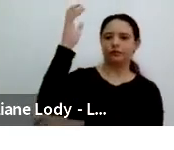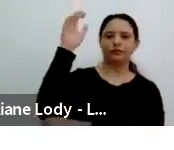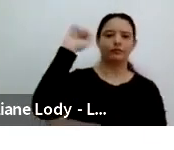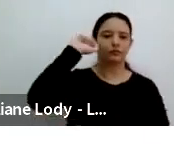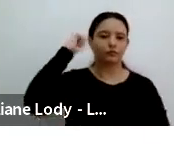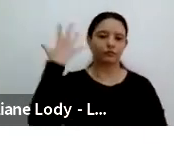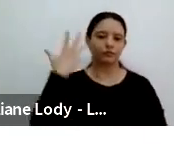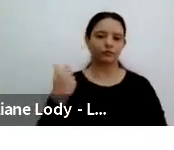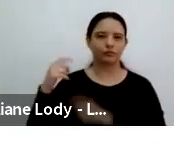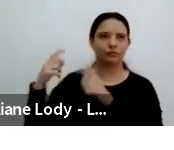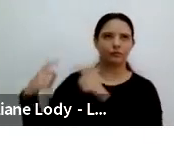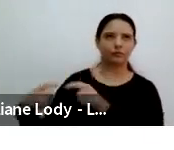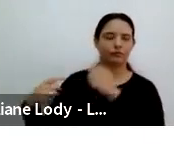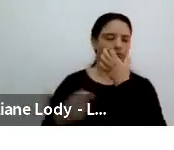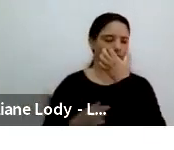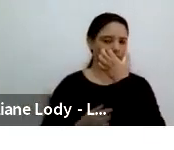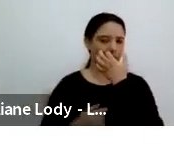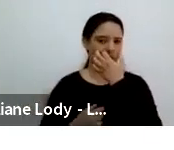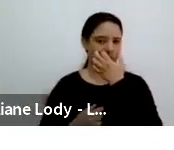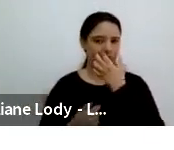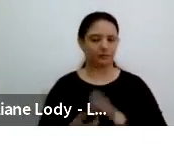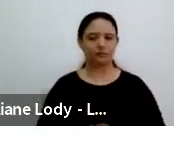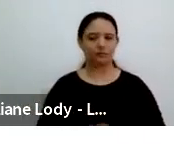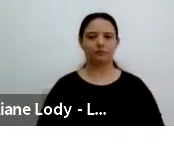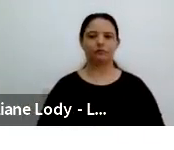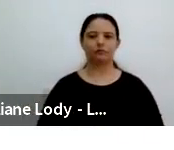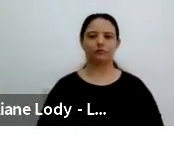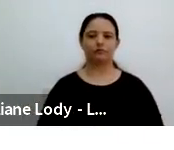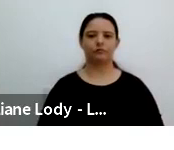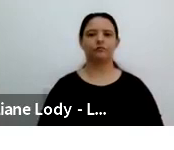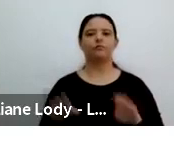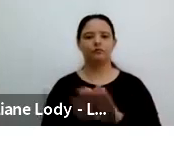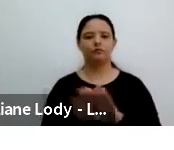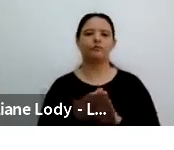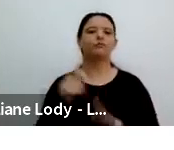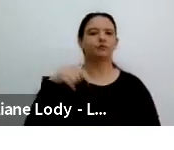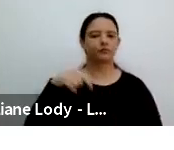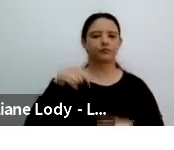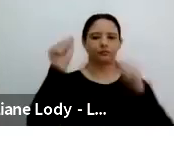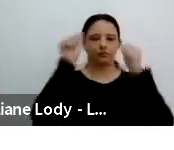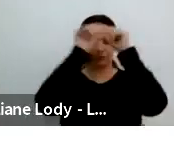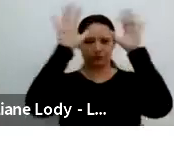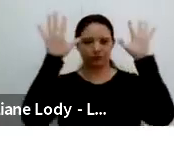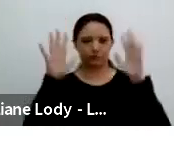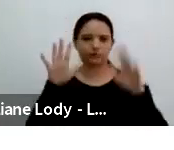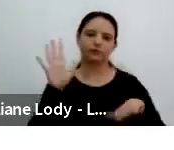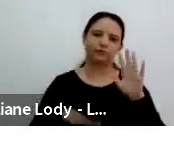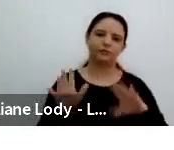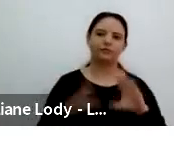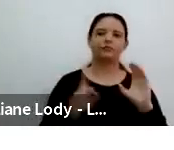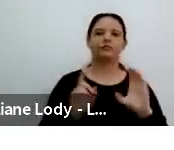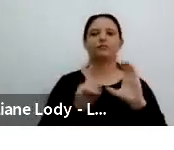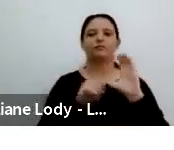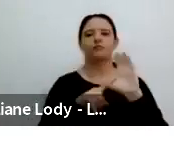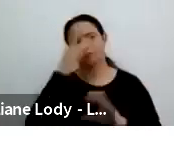trees. And again, an accomplishment that depended heavily on field assistants. Seeing the behaviors of individual red colobus